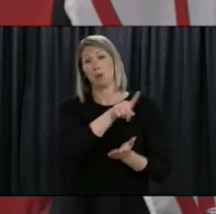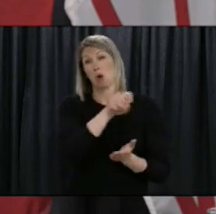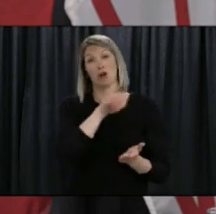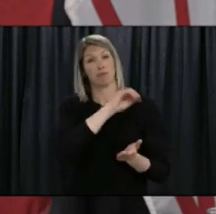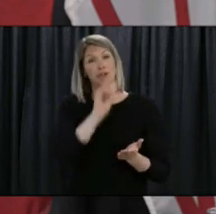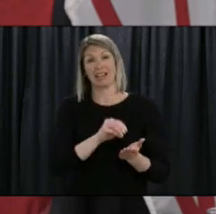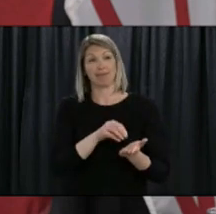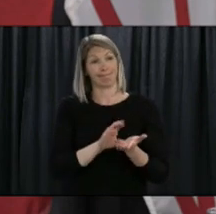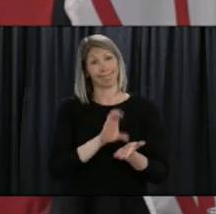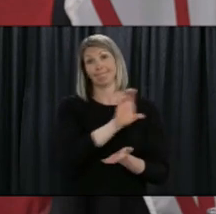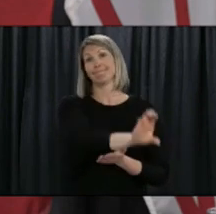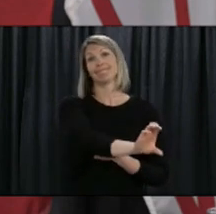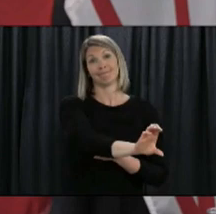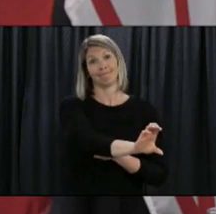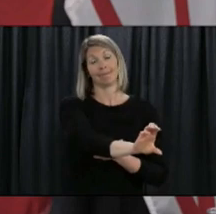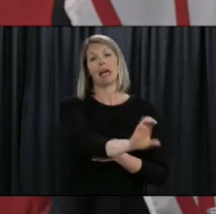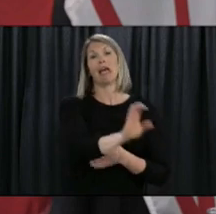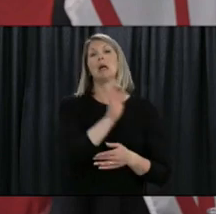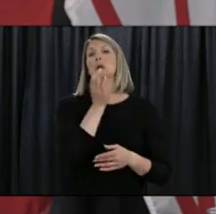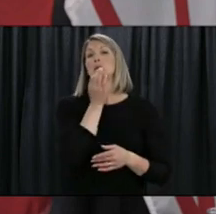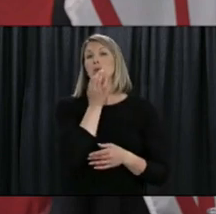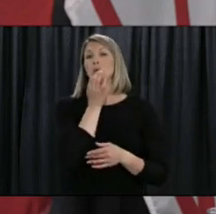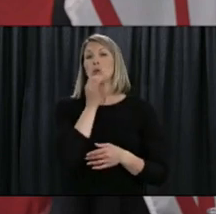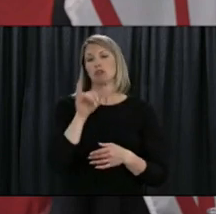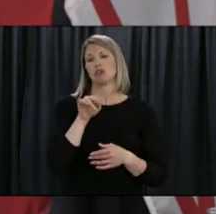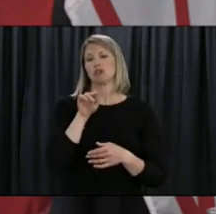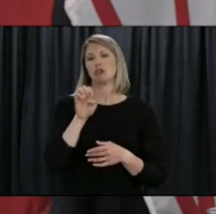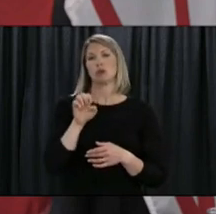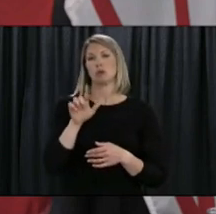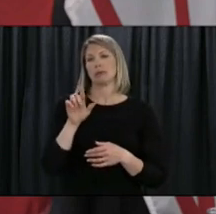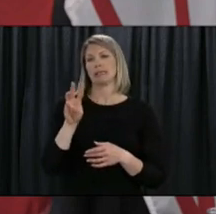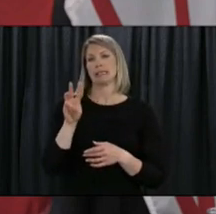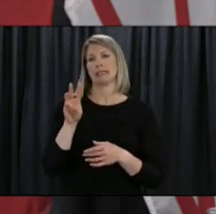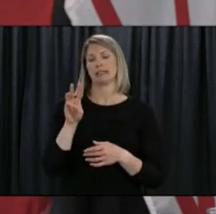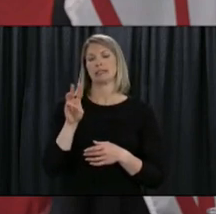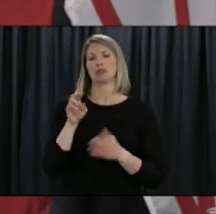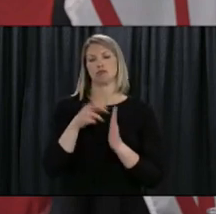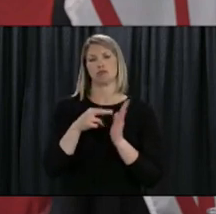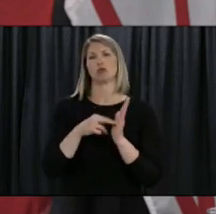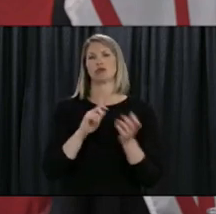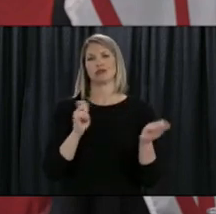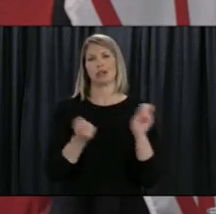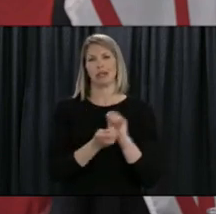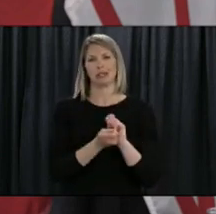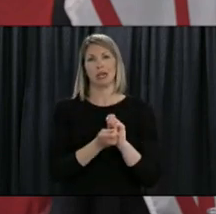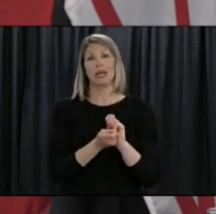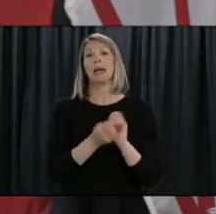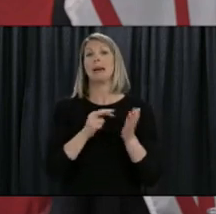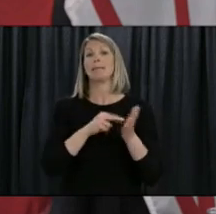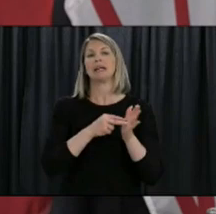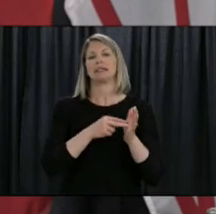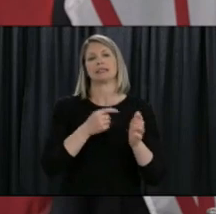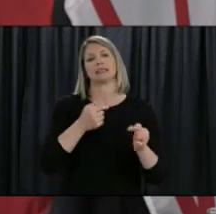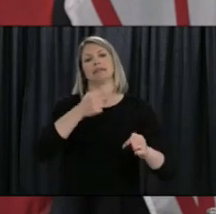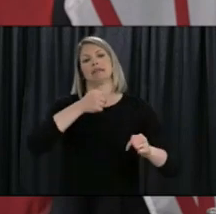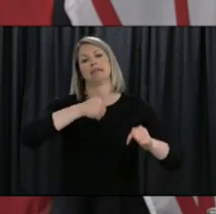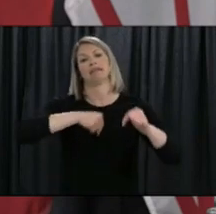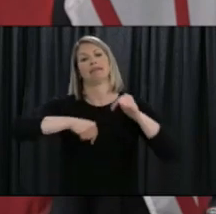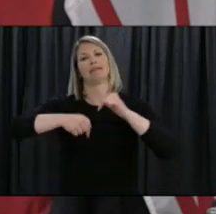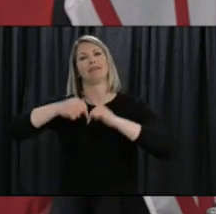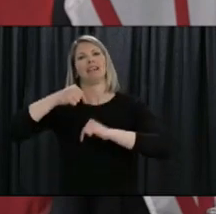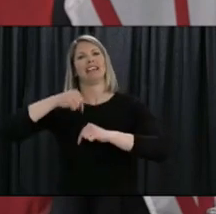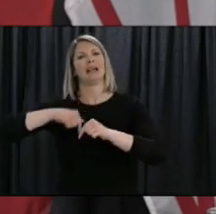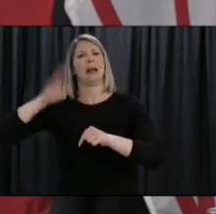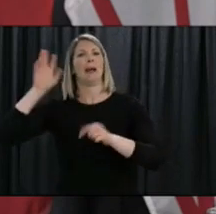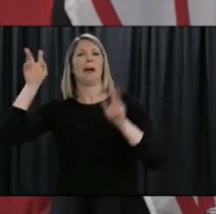months so right now there will be some changes that will come on June to 26 and we'll get back into what has been almost a combination of pre-COVID time